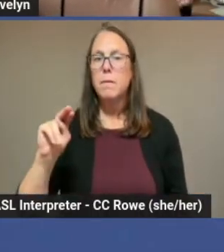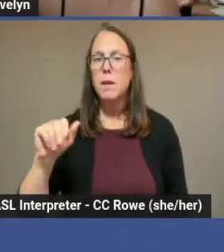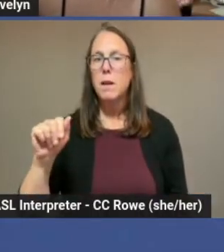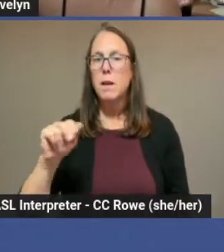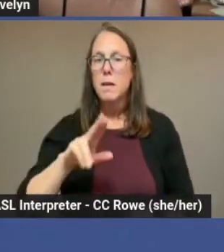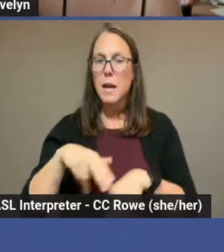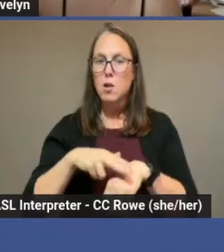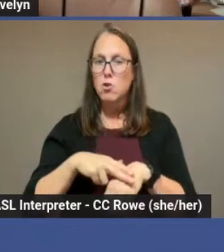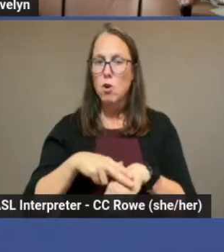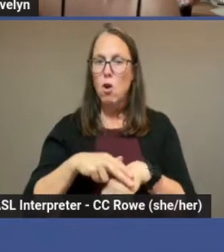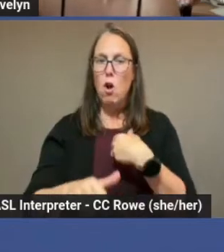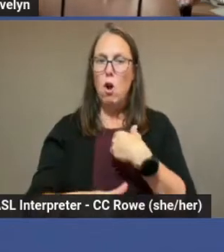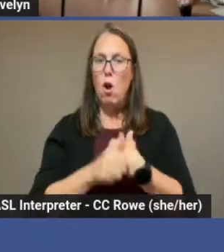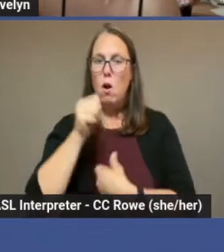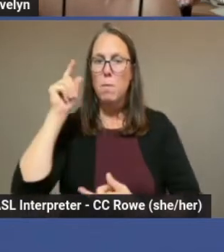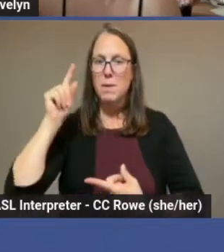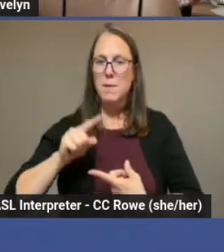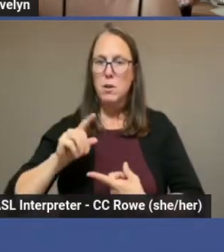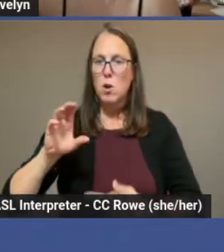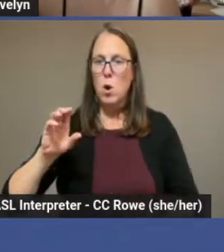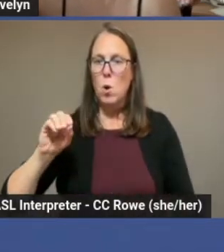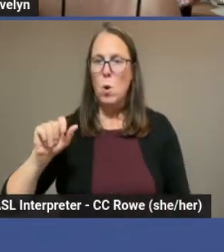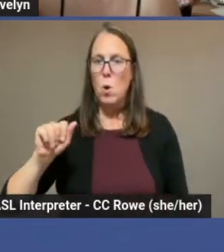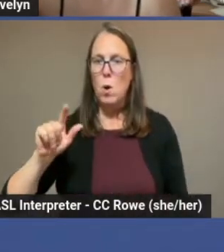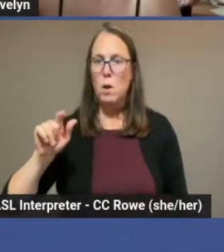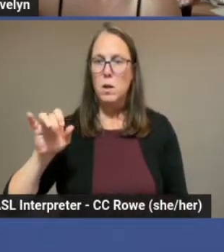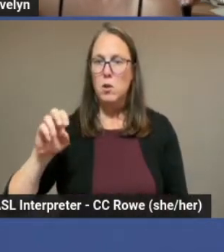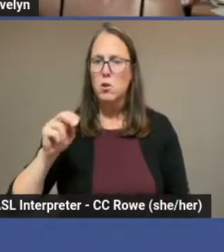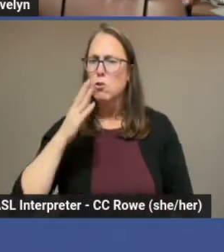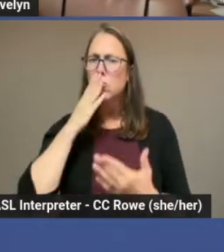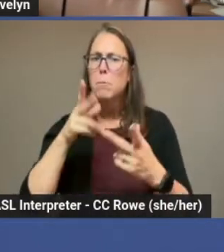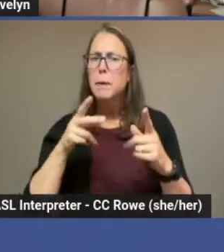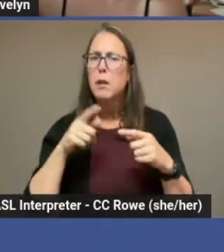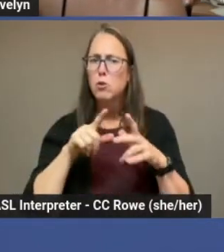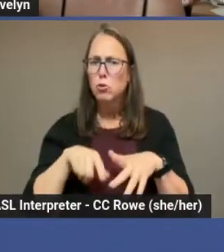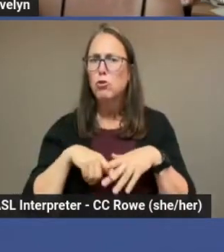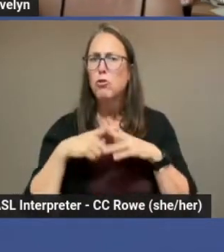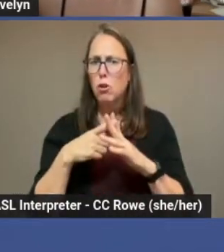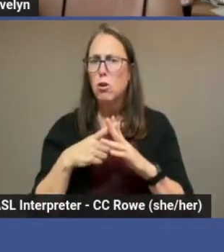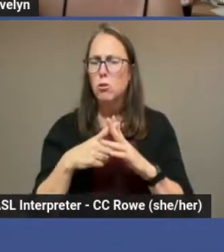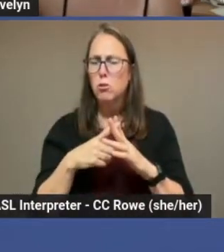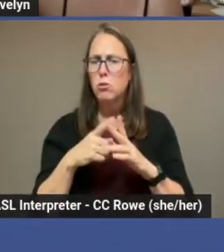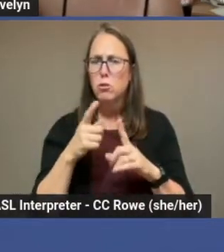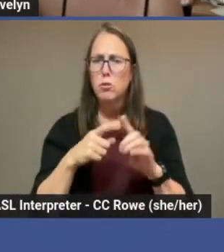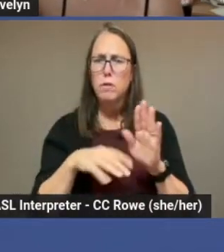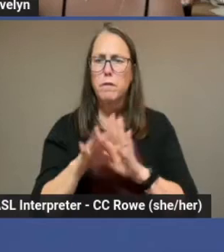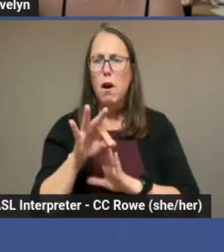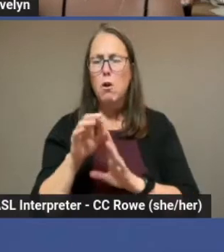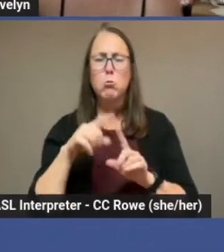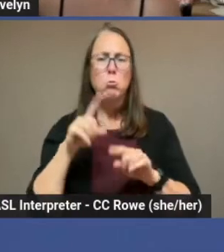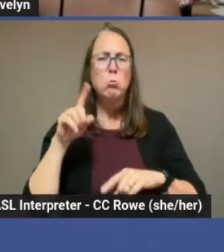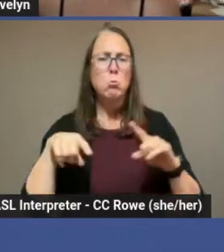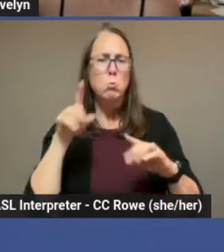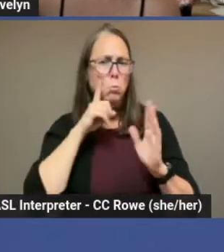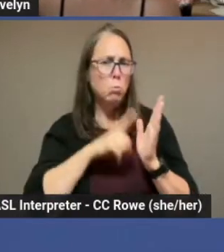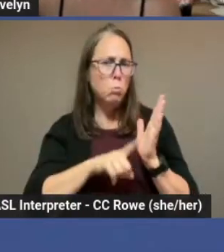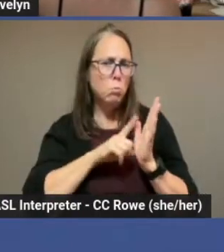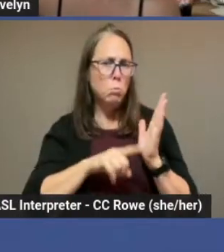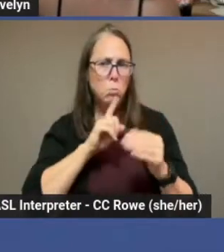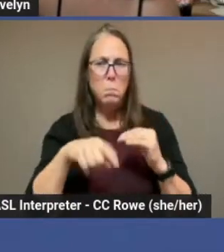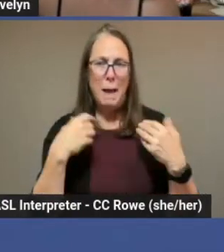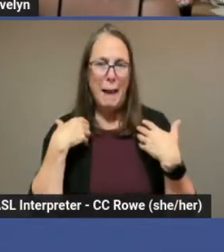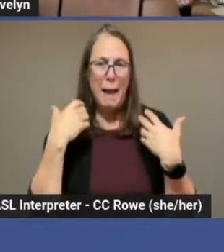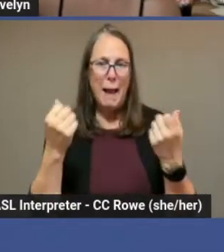Reduction Coalition are good places to start to find various research on health outcomes